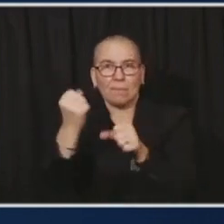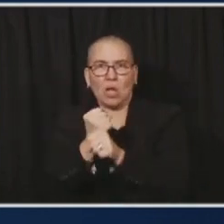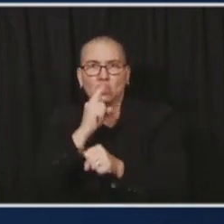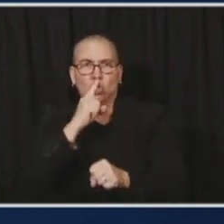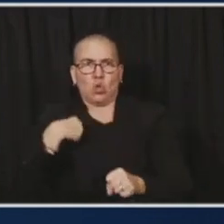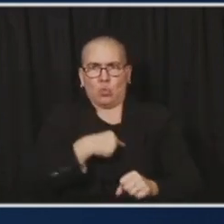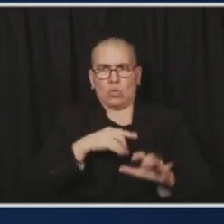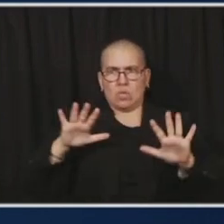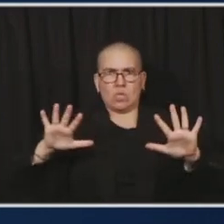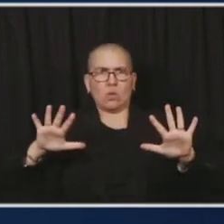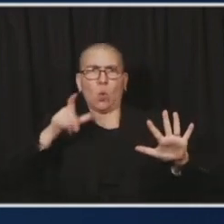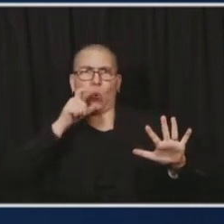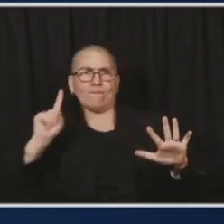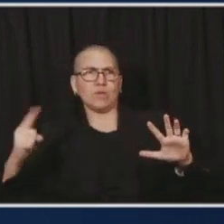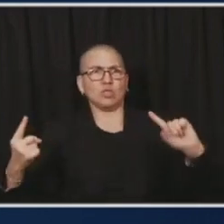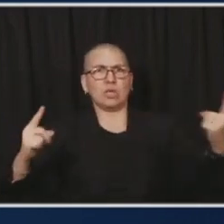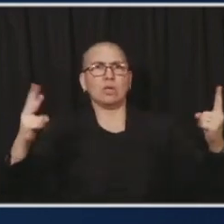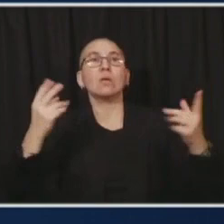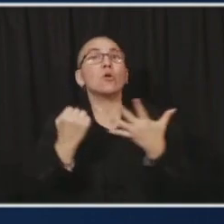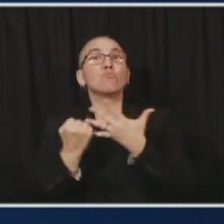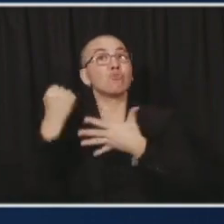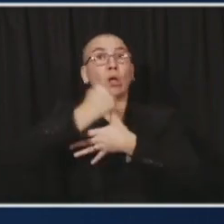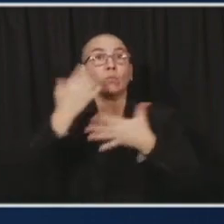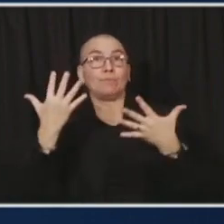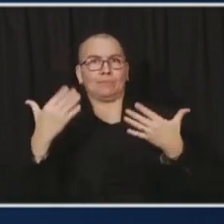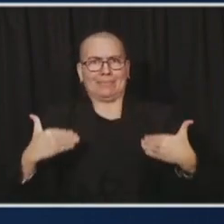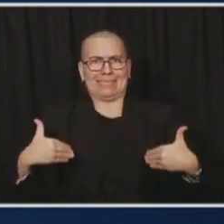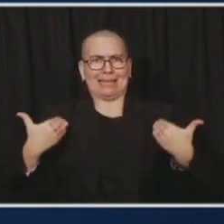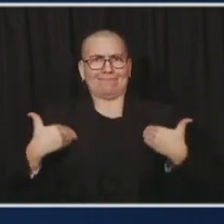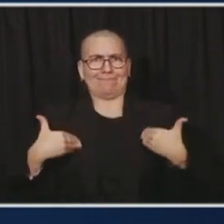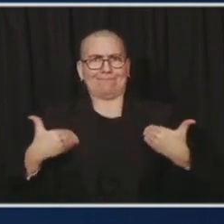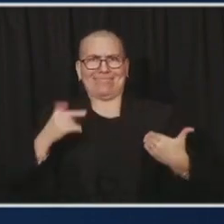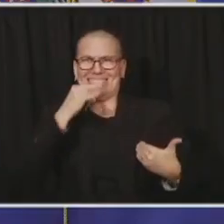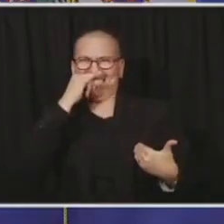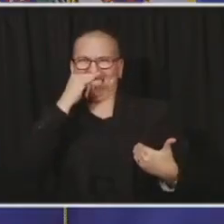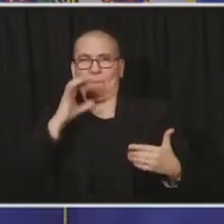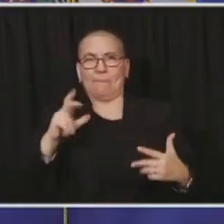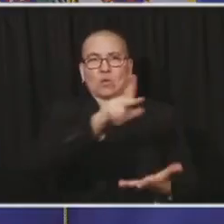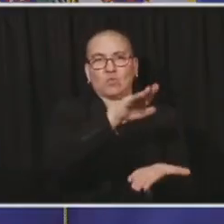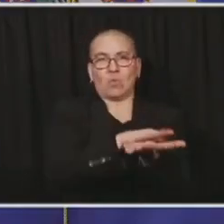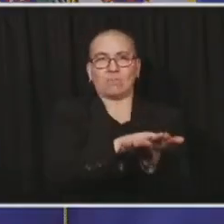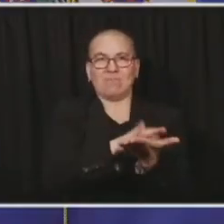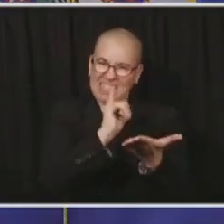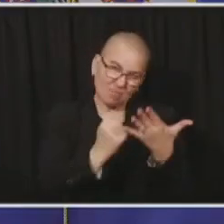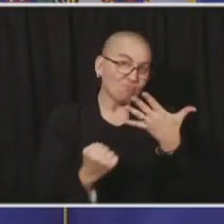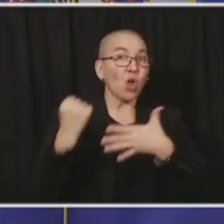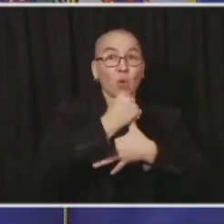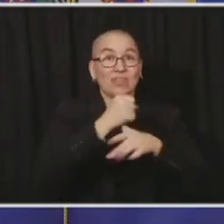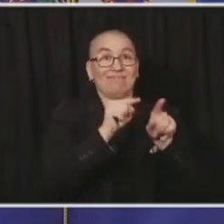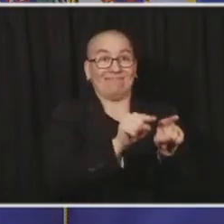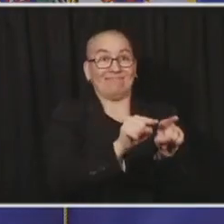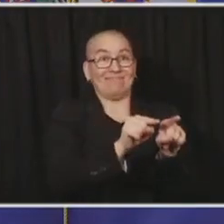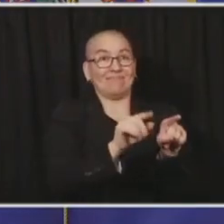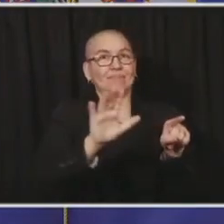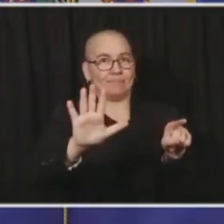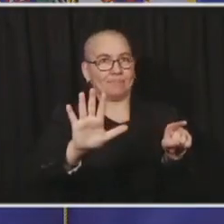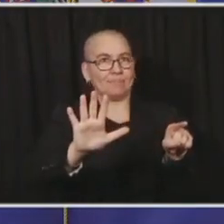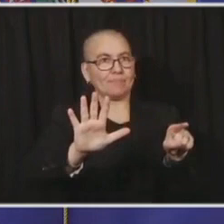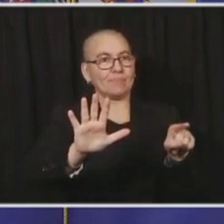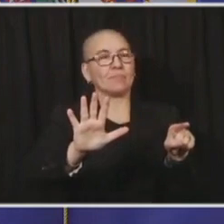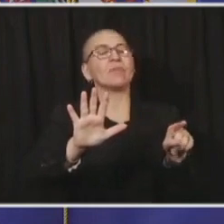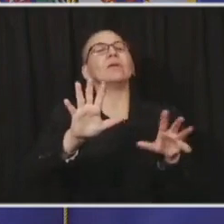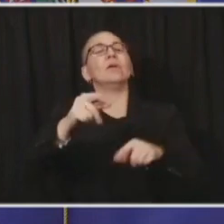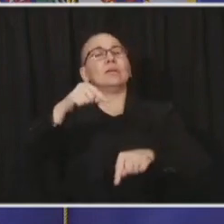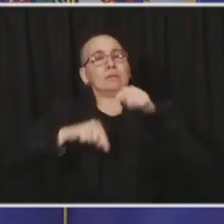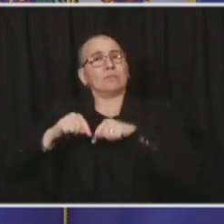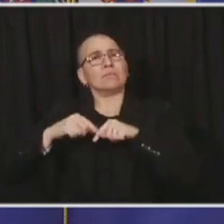learners back into the classroom. And I just want to pause for a moment and thank both parents. I'm trying to distance learn.